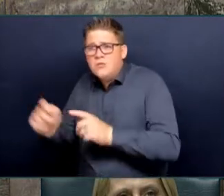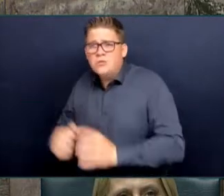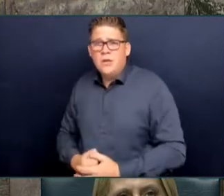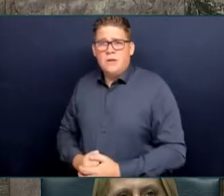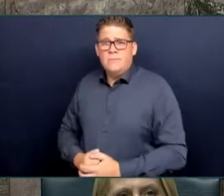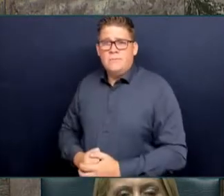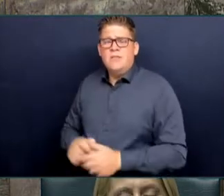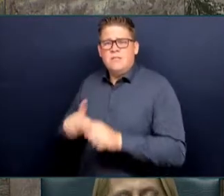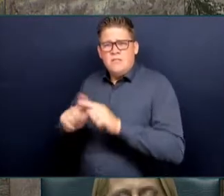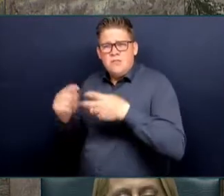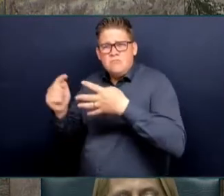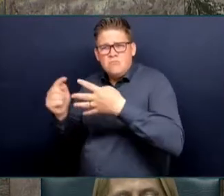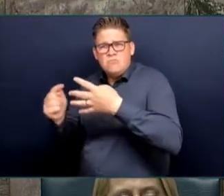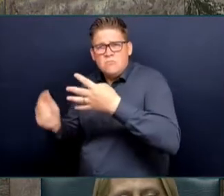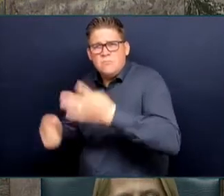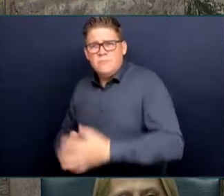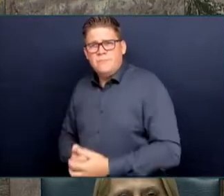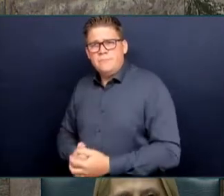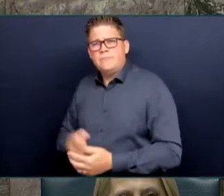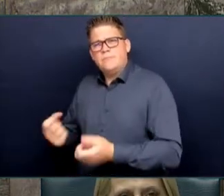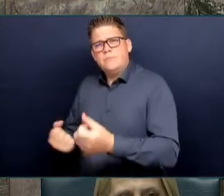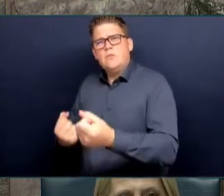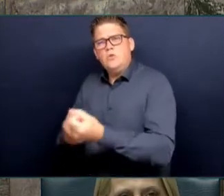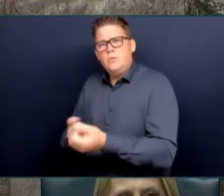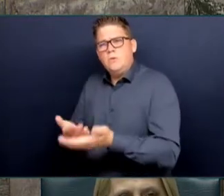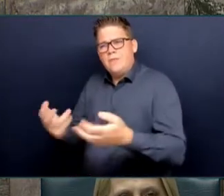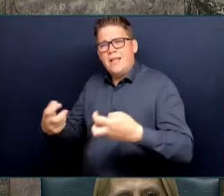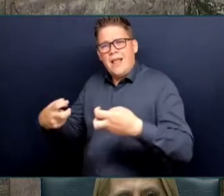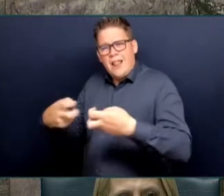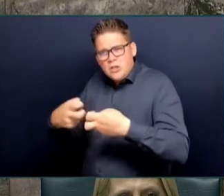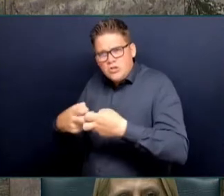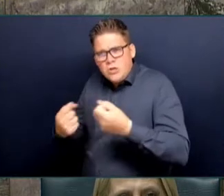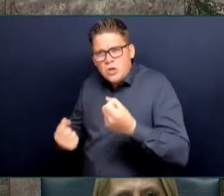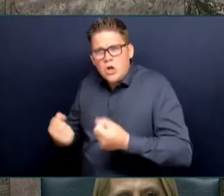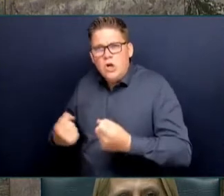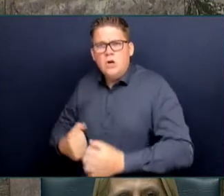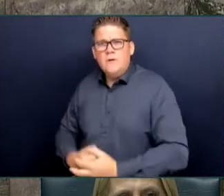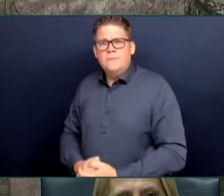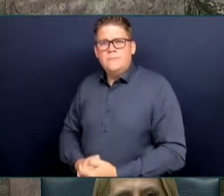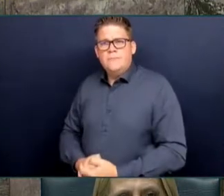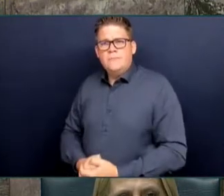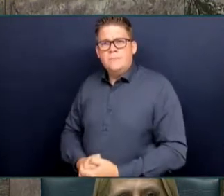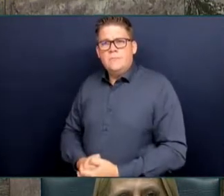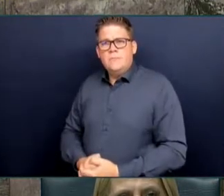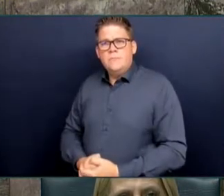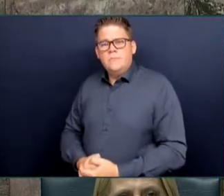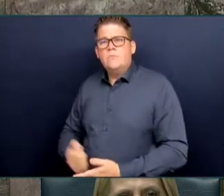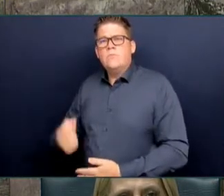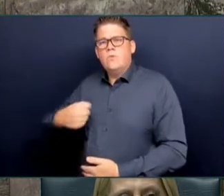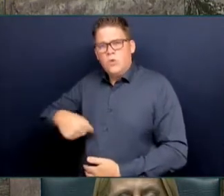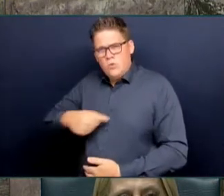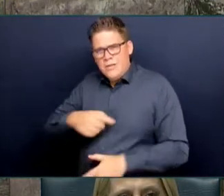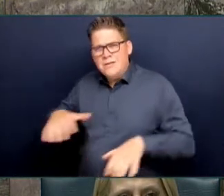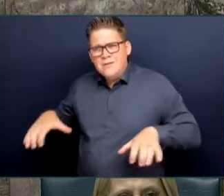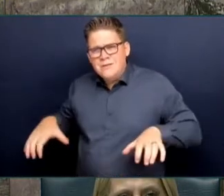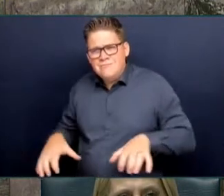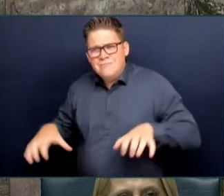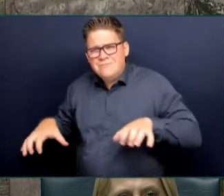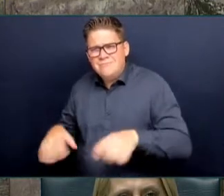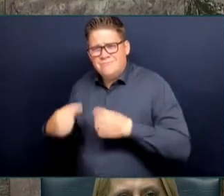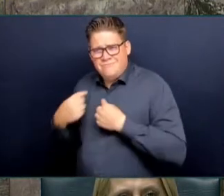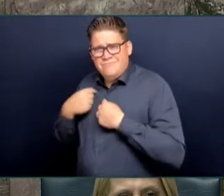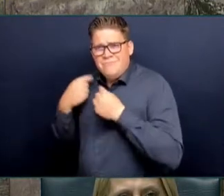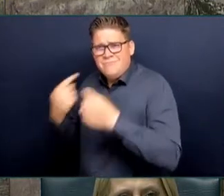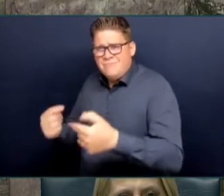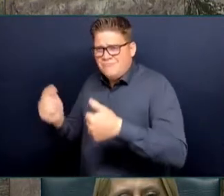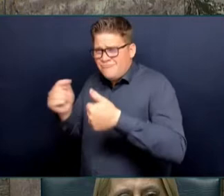vehicles. There is so much that we have done. There is so much more to do. It is contained in our Clean BC